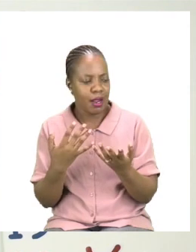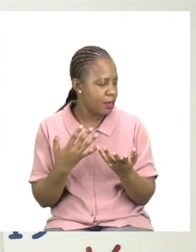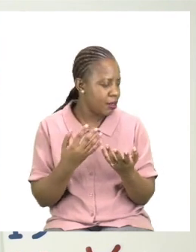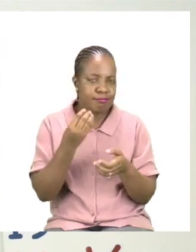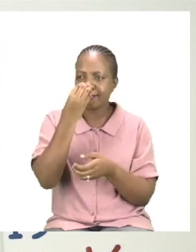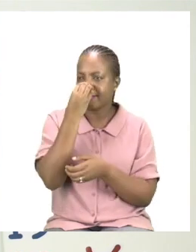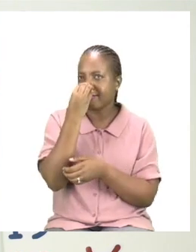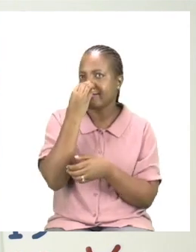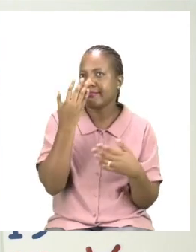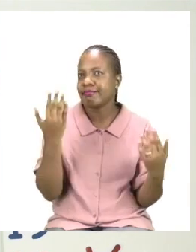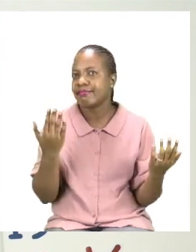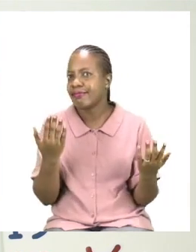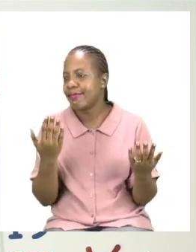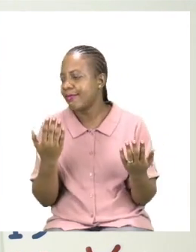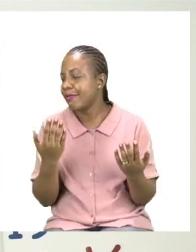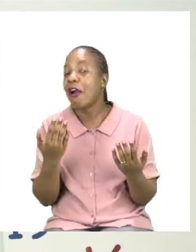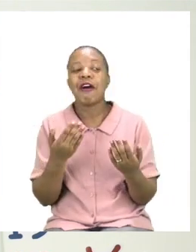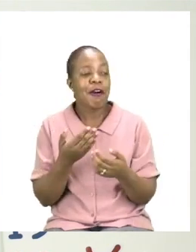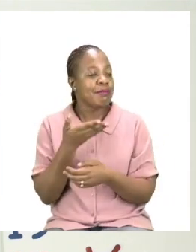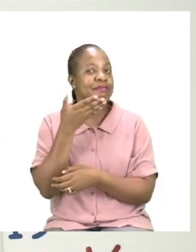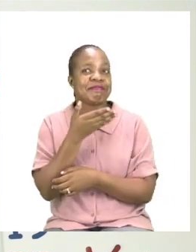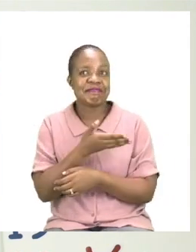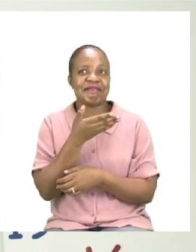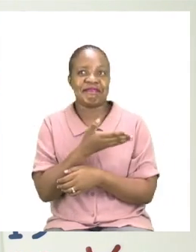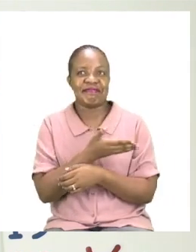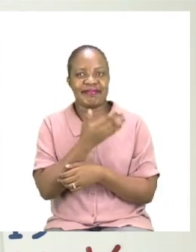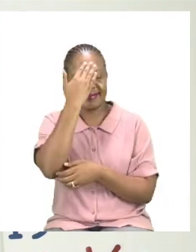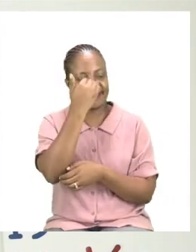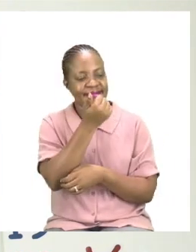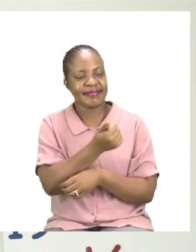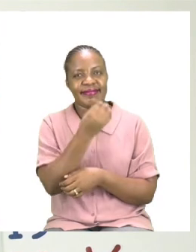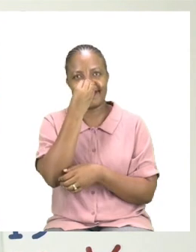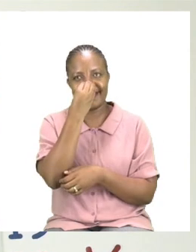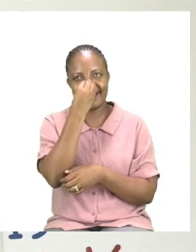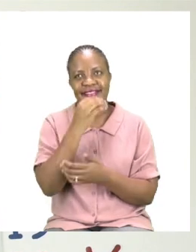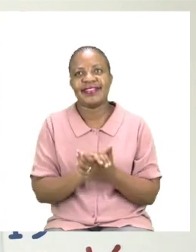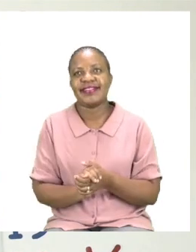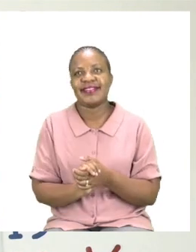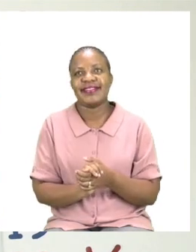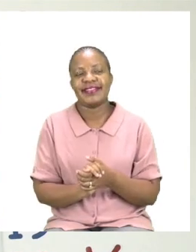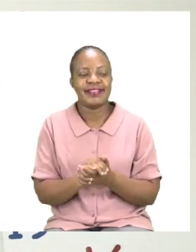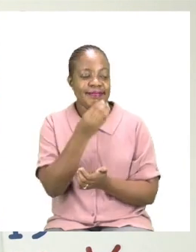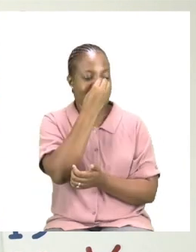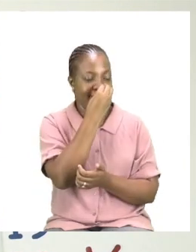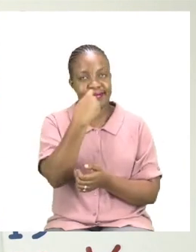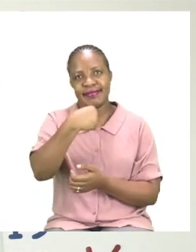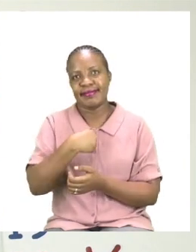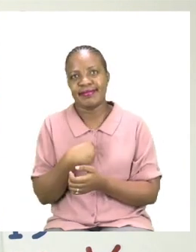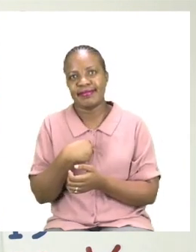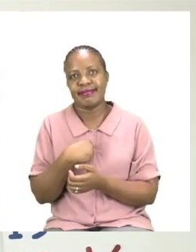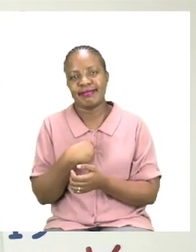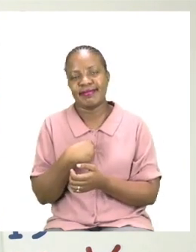Zoshi? Oh, there he is. Hello, Zoshi. So from Zoshi and I,